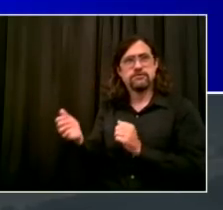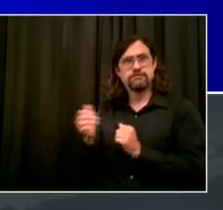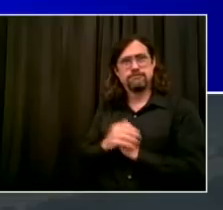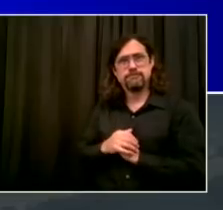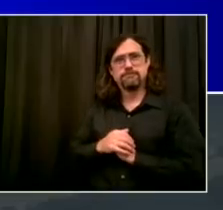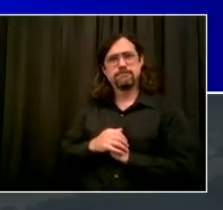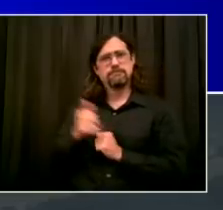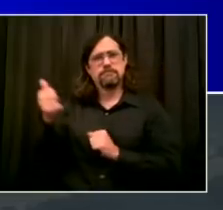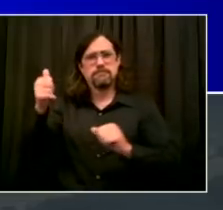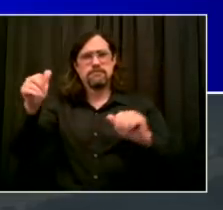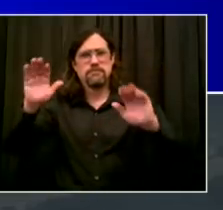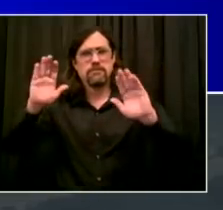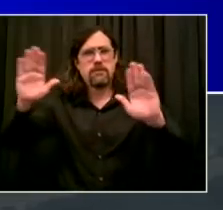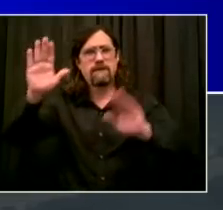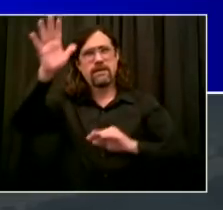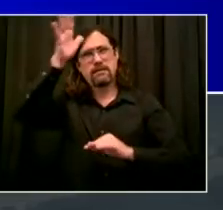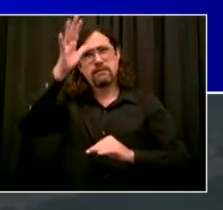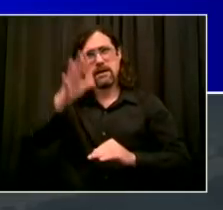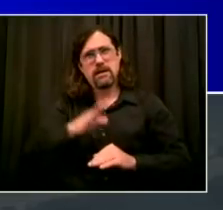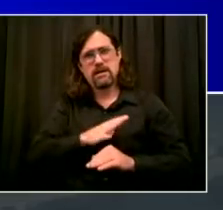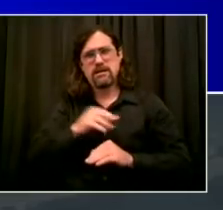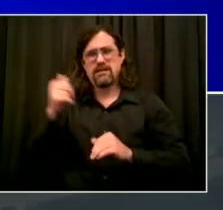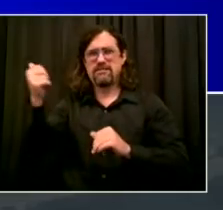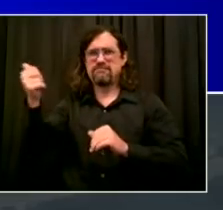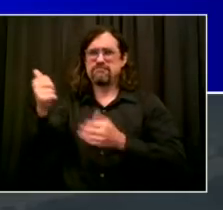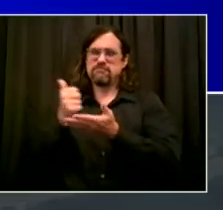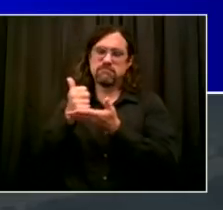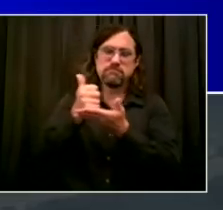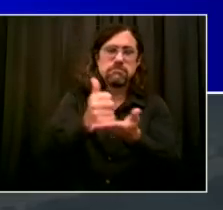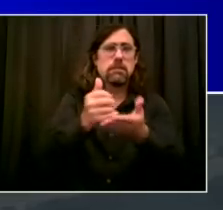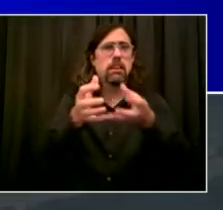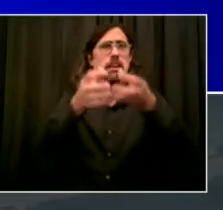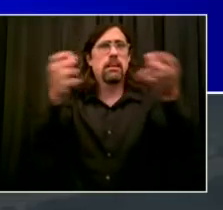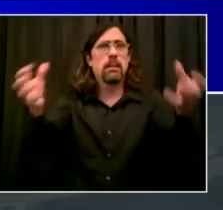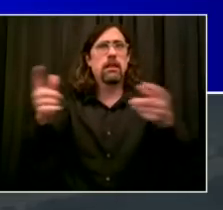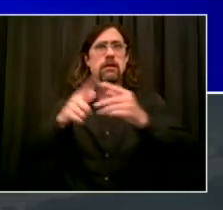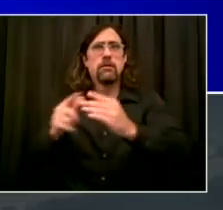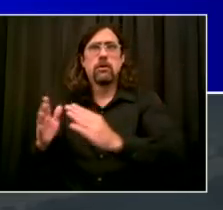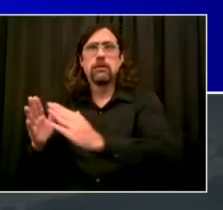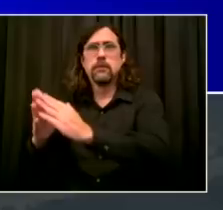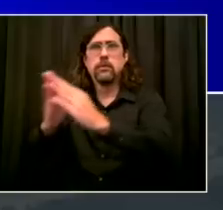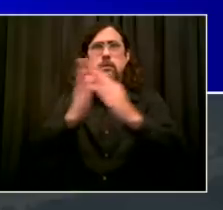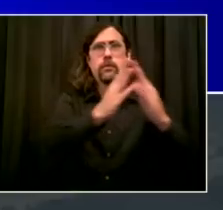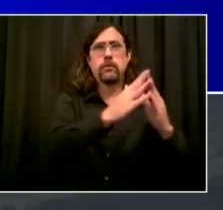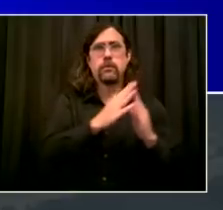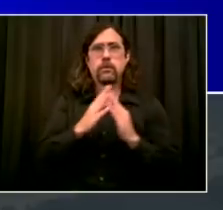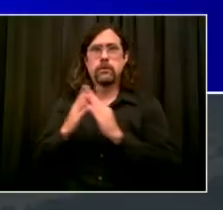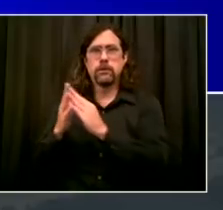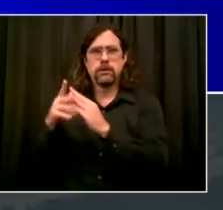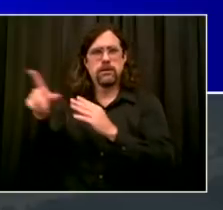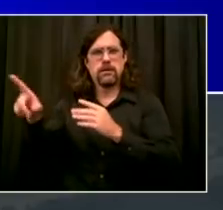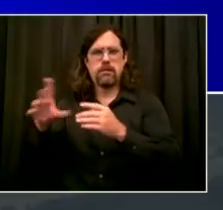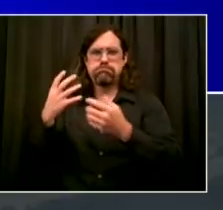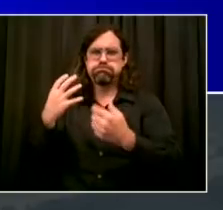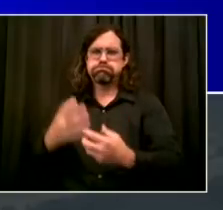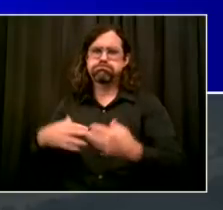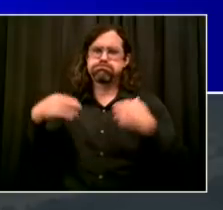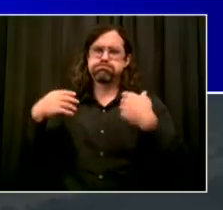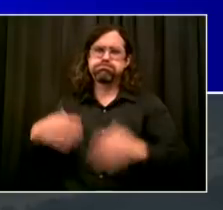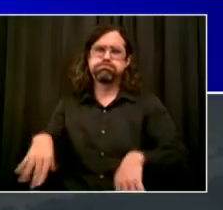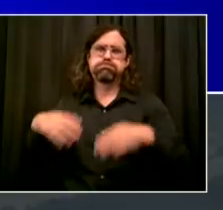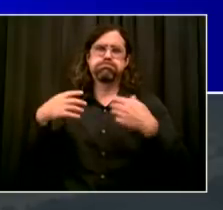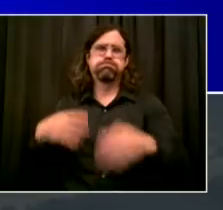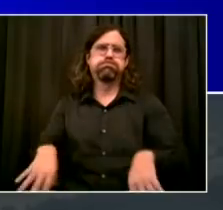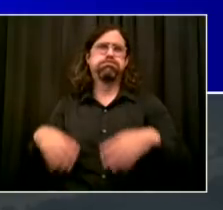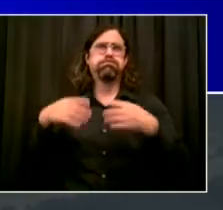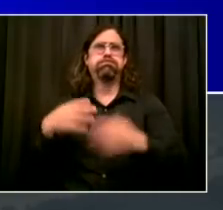This is a man who believed that even when this community was going through a lot of troubles decades ago, 60s, 70s, 80s, he